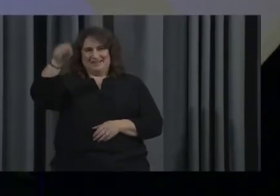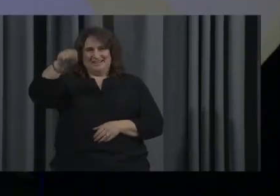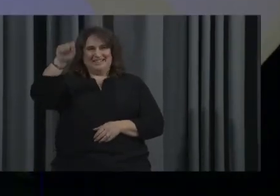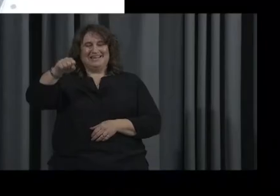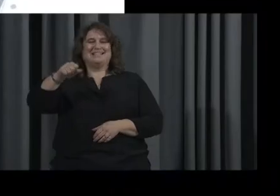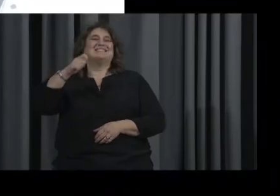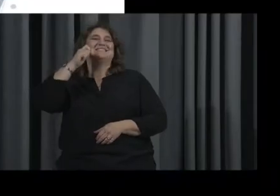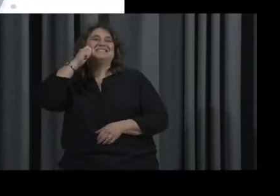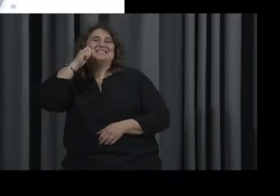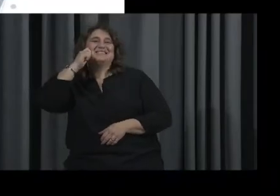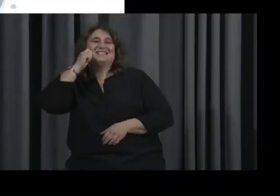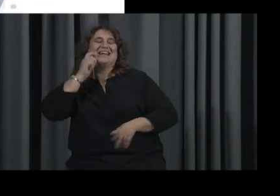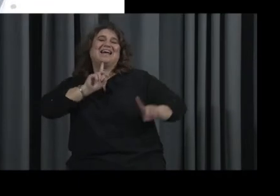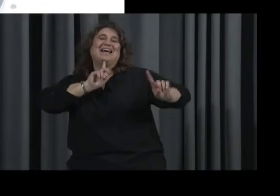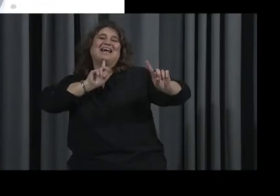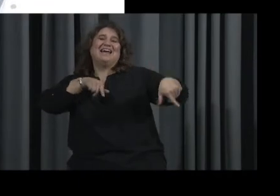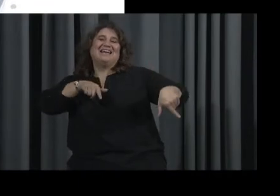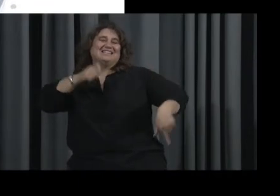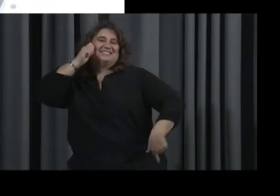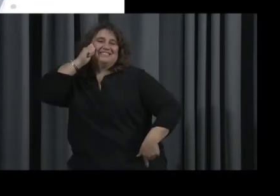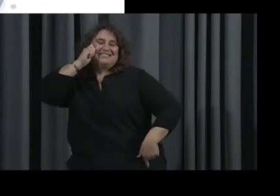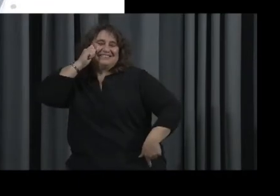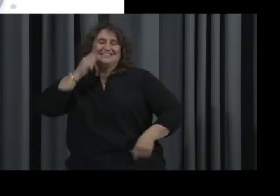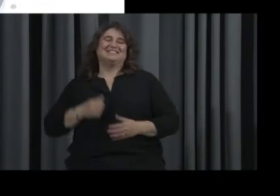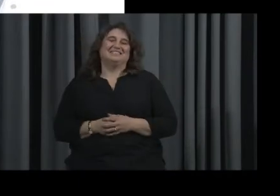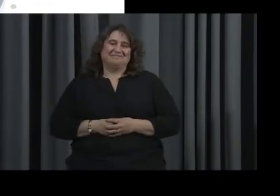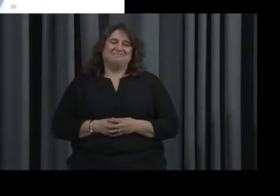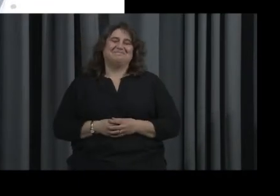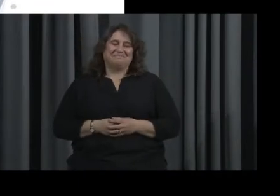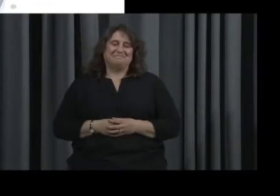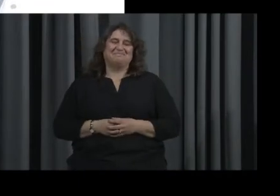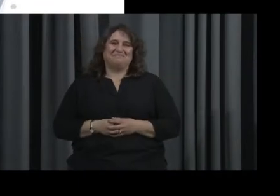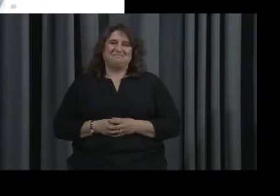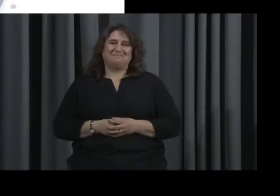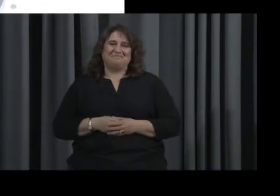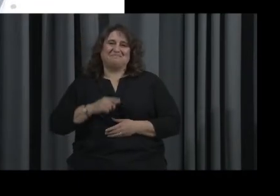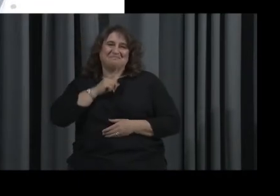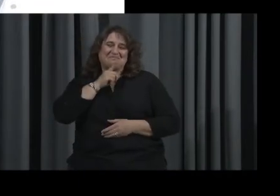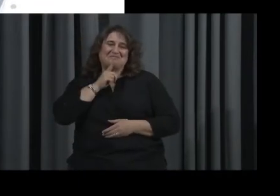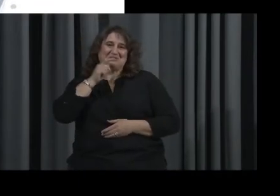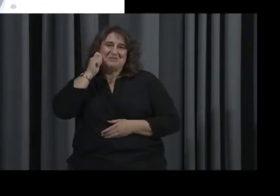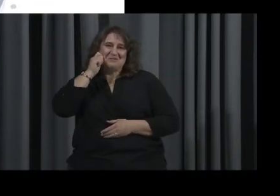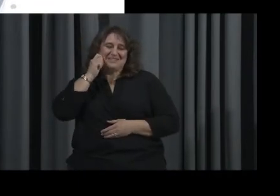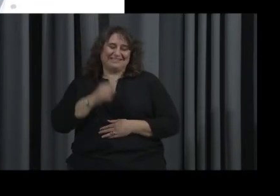I think our answer is skin. Skin. That's the skin.